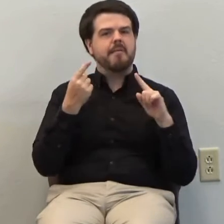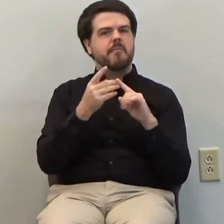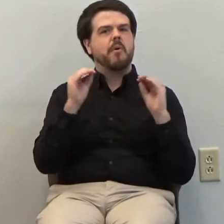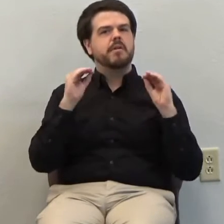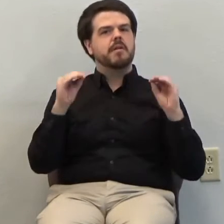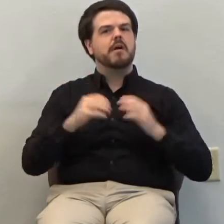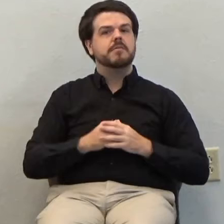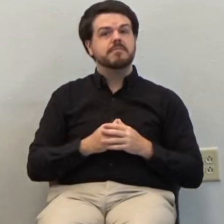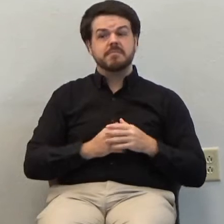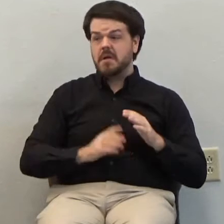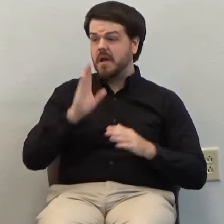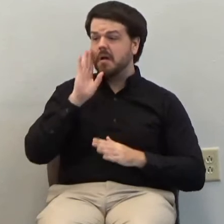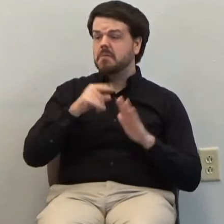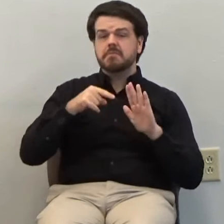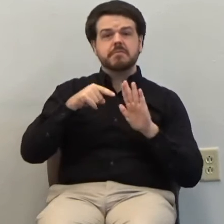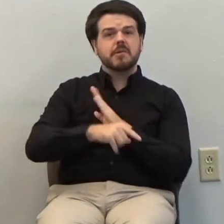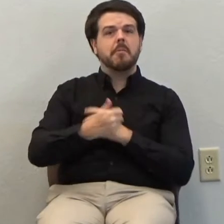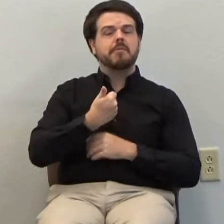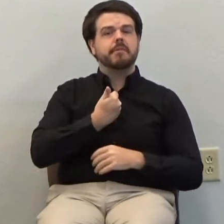And I'm going to end it all